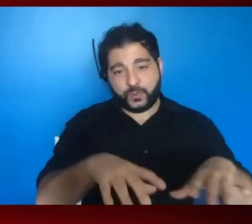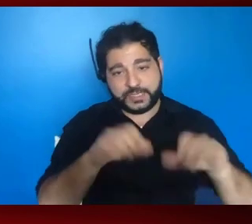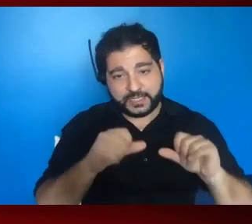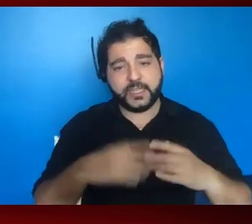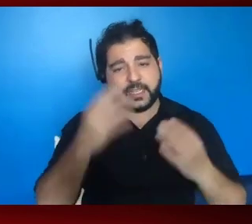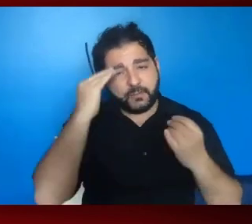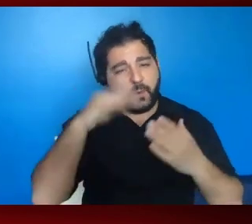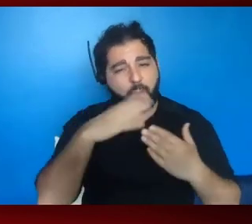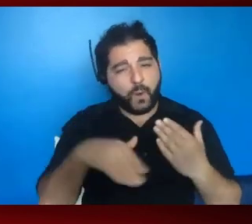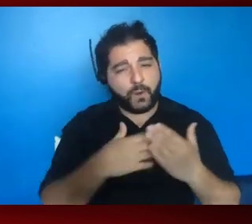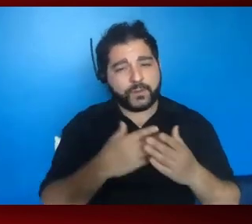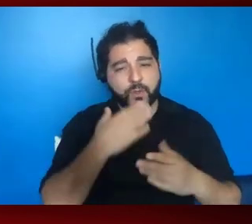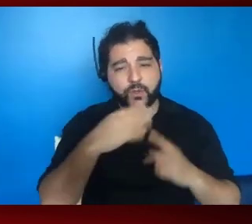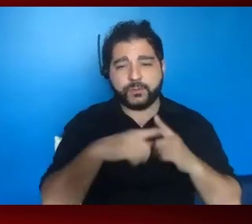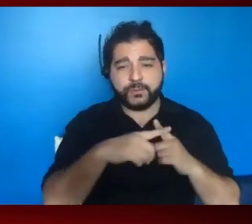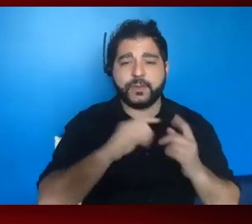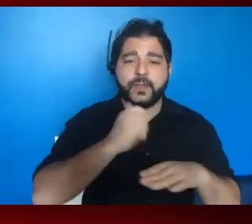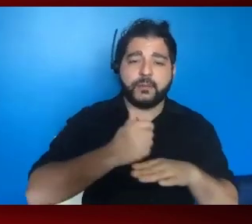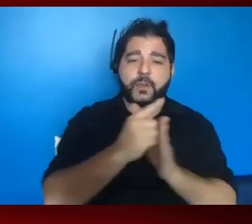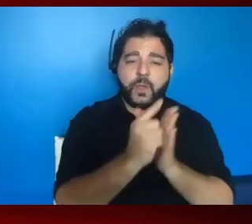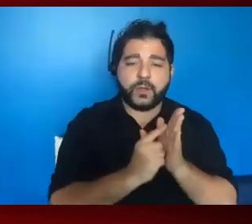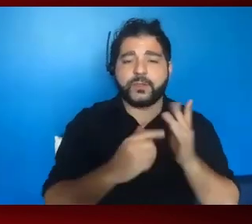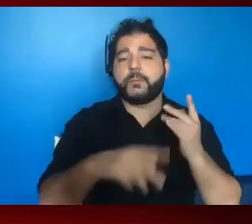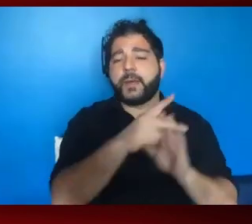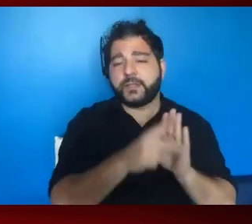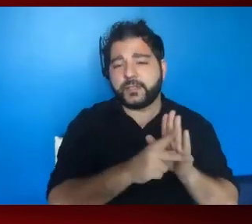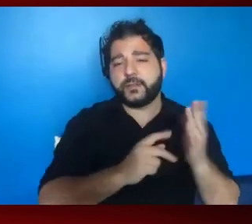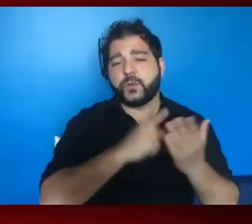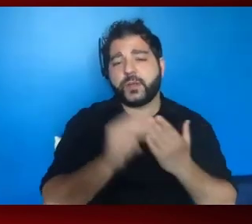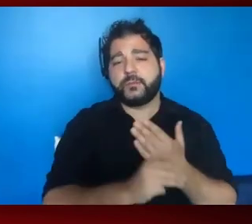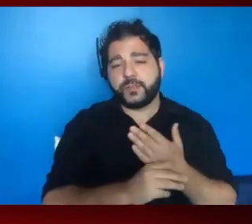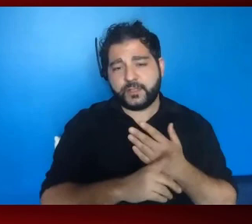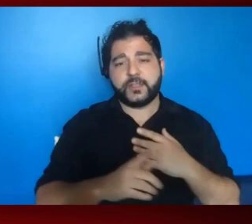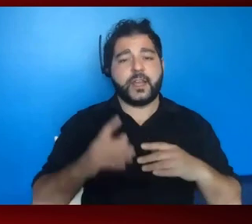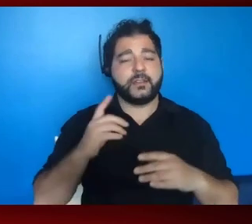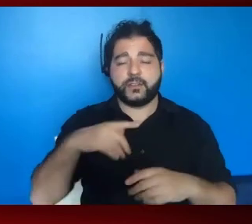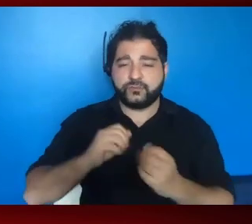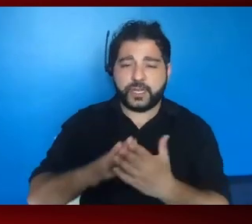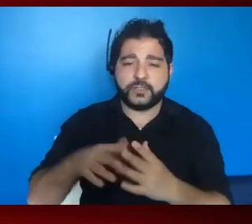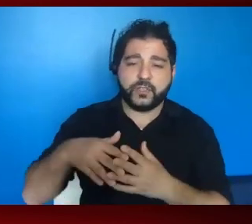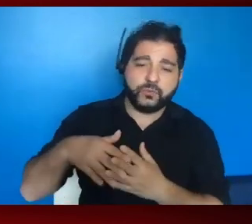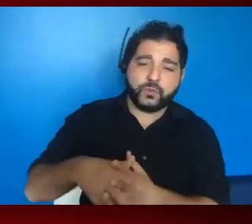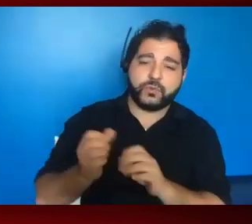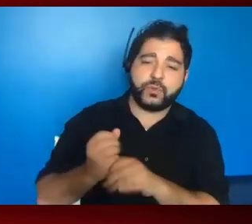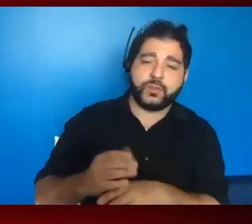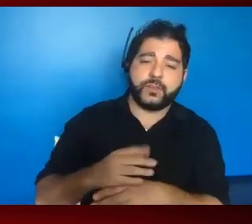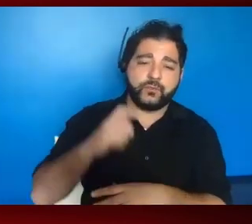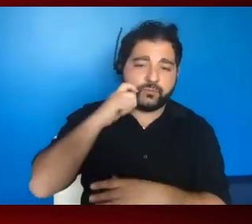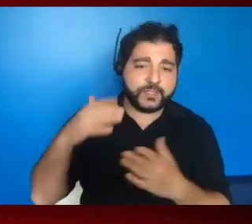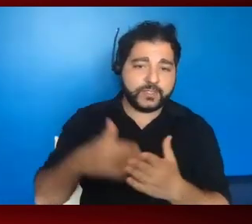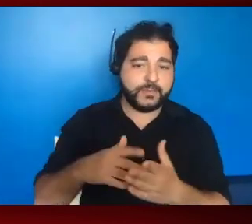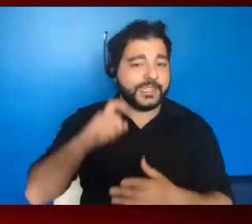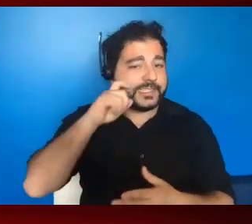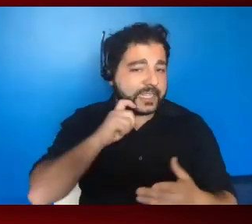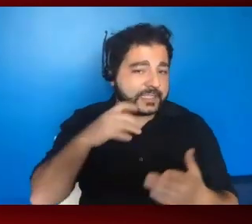could accomplish by creating laws, policies, and programs that address the root causes of racism and other forms of discrimination. Think of how many people